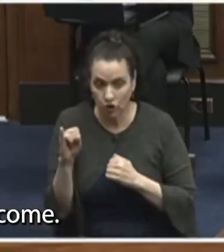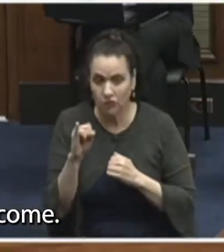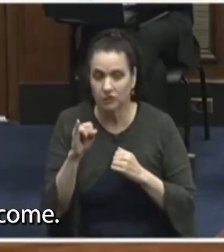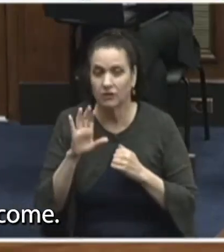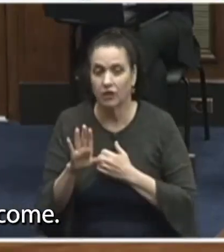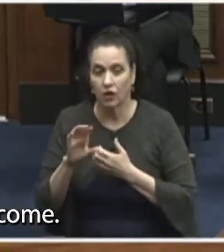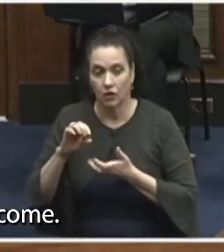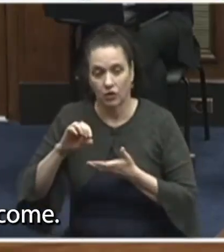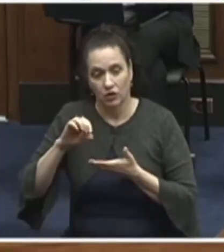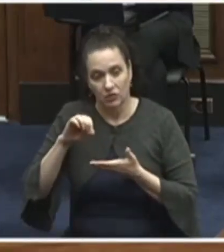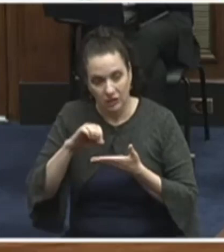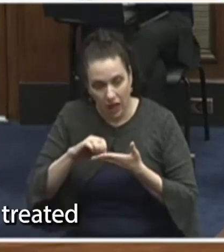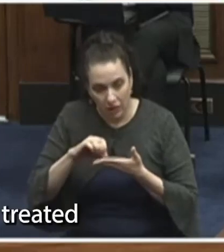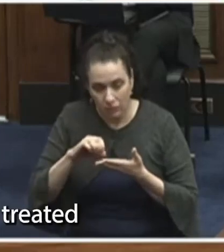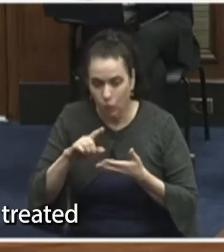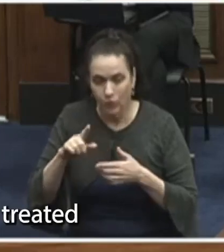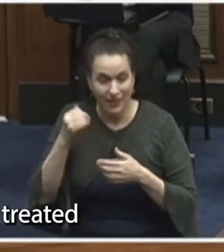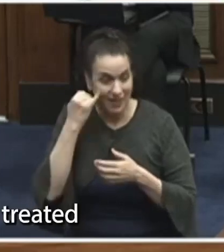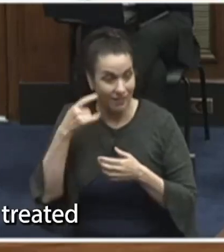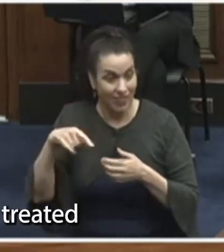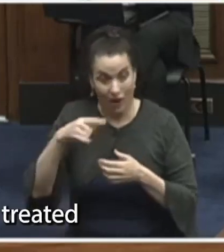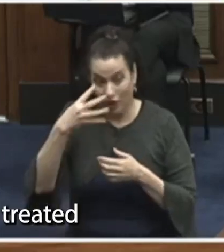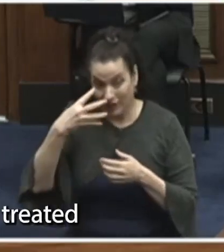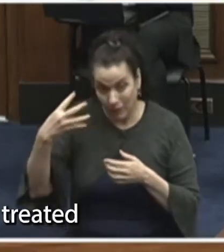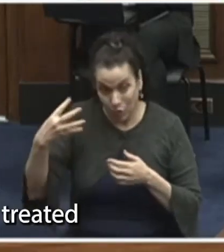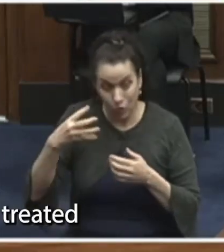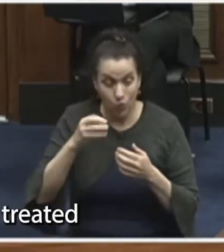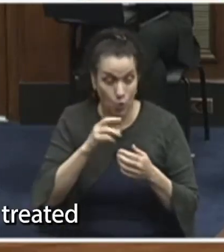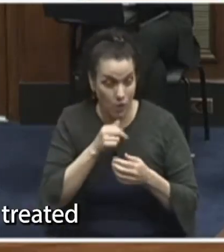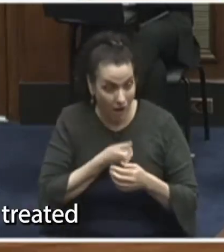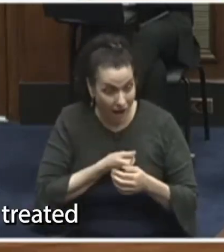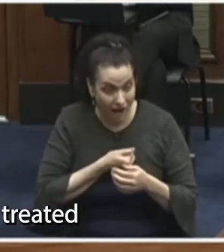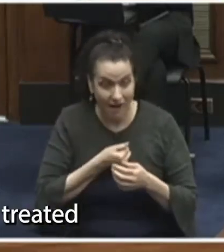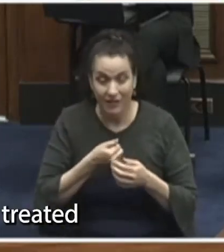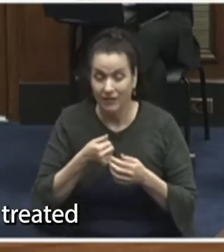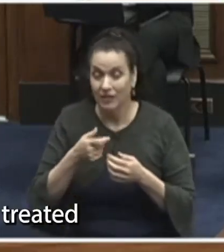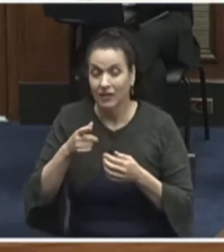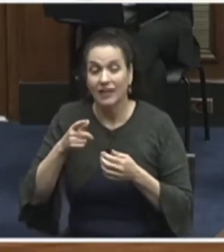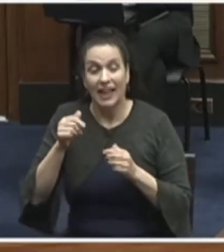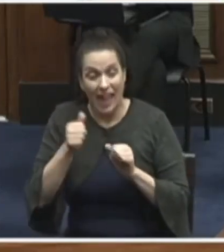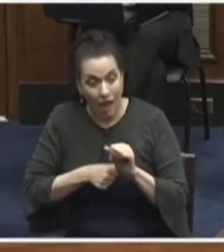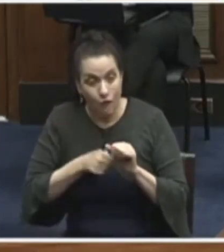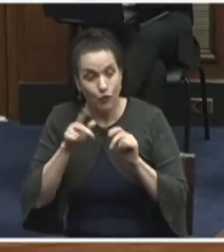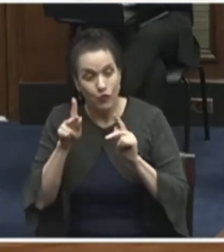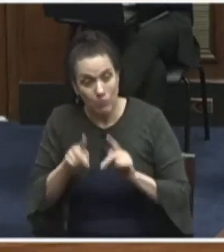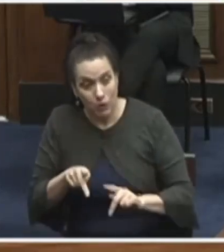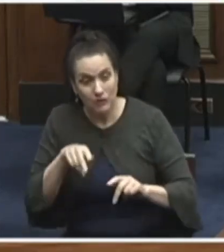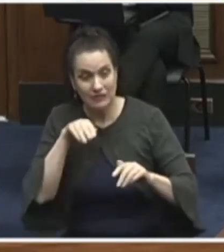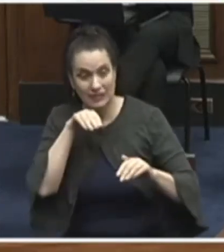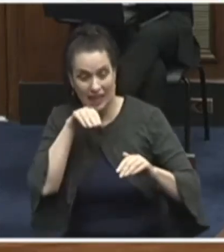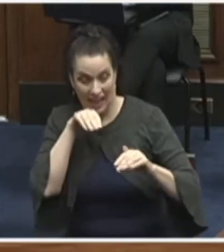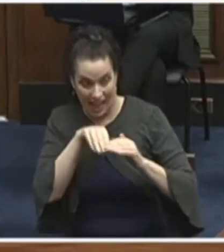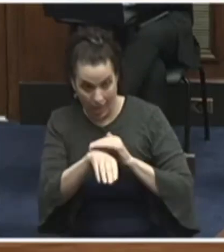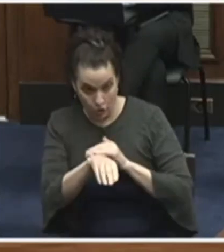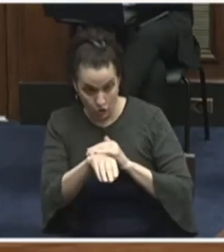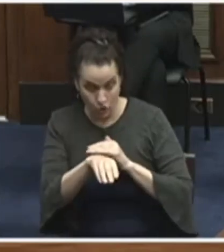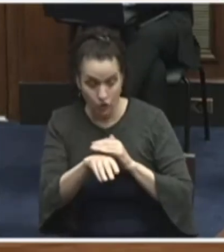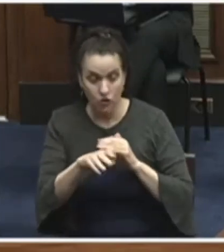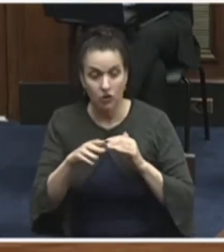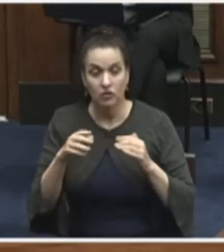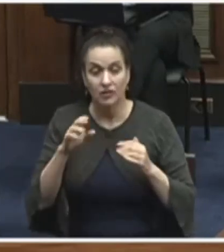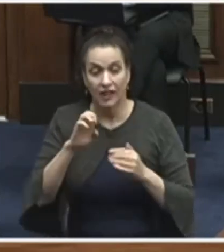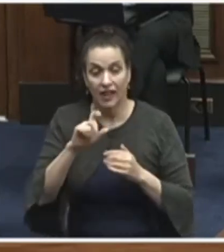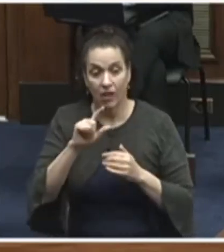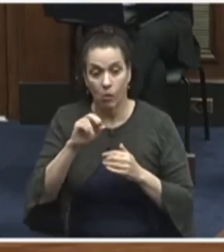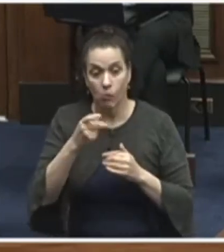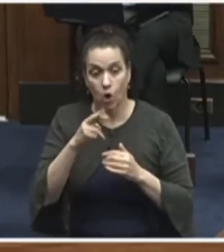their housing, or their income. Every single person who enters Elmhurst Hospital gets treated regardless of their ability to afford